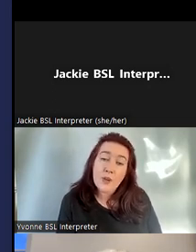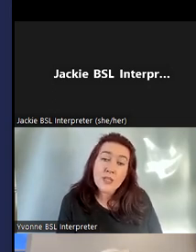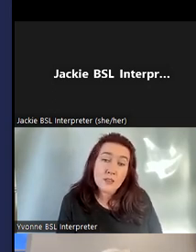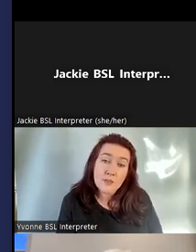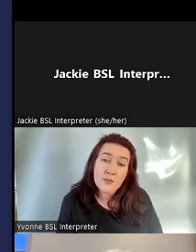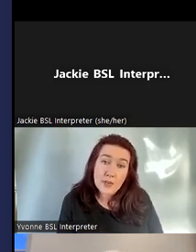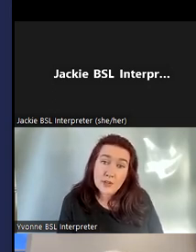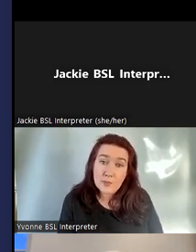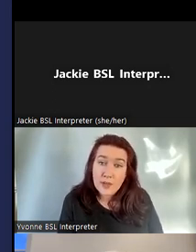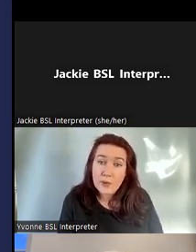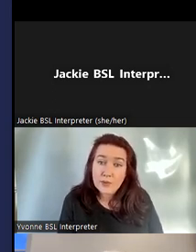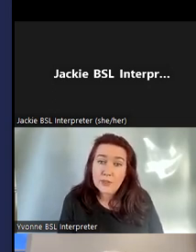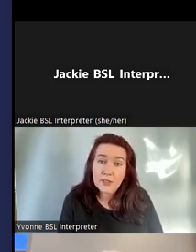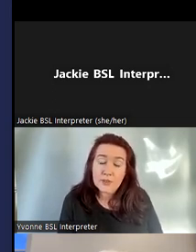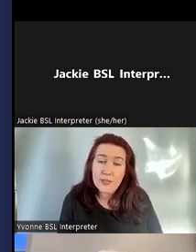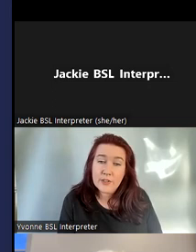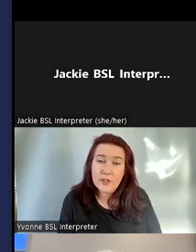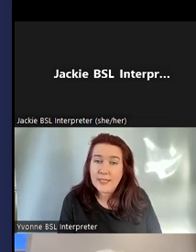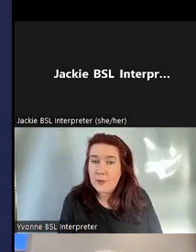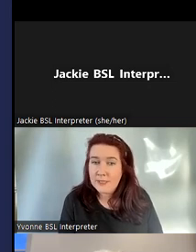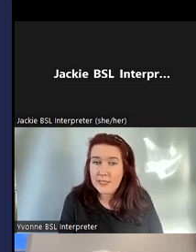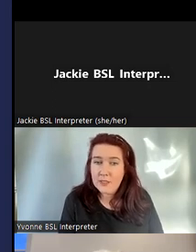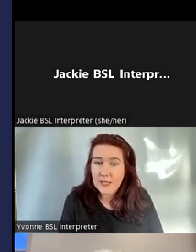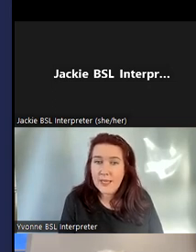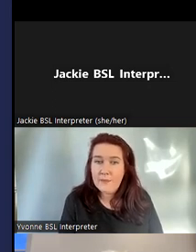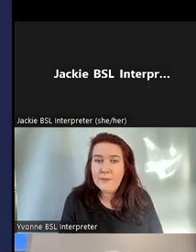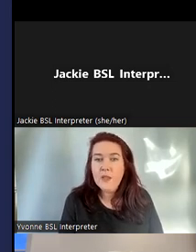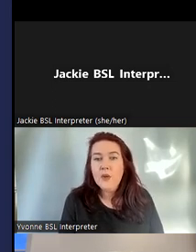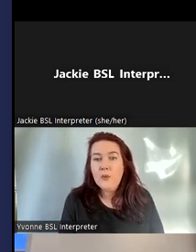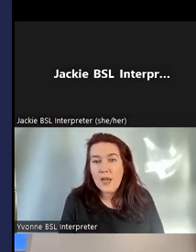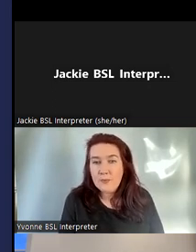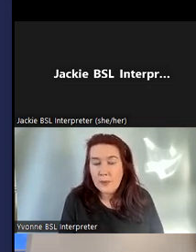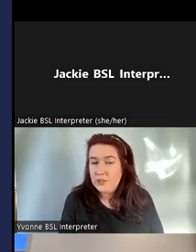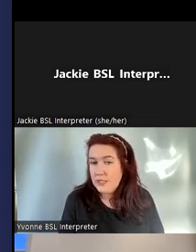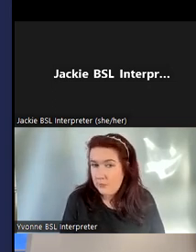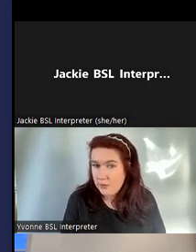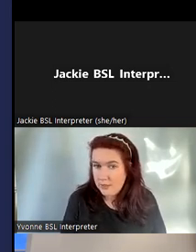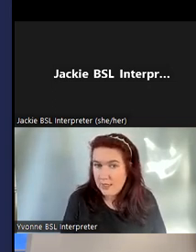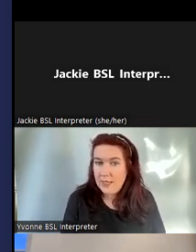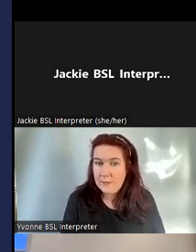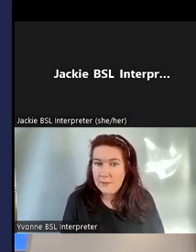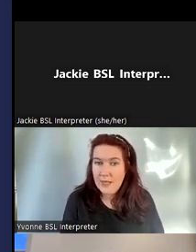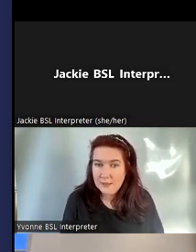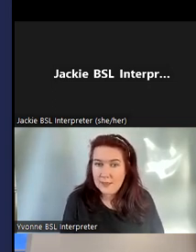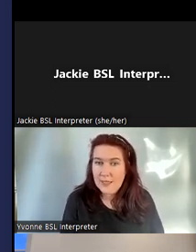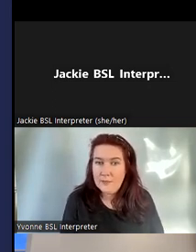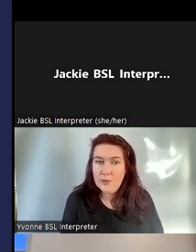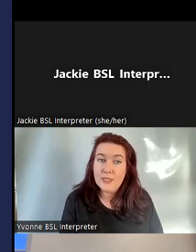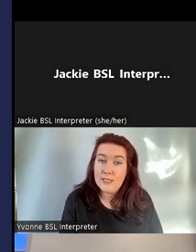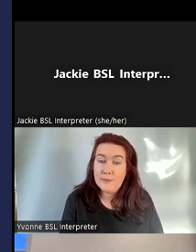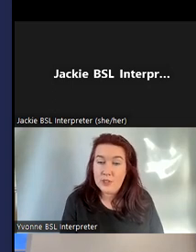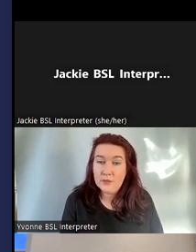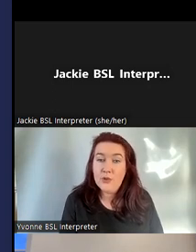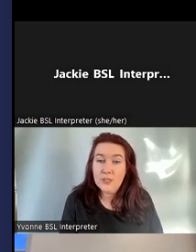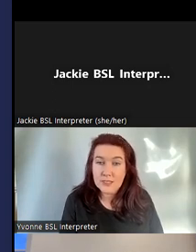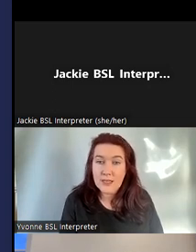We're now conducting research as well we also conduct research our next publication and we have published three books in the past and you